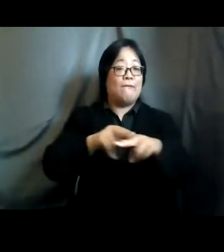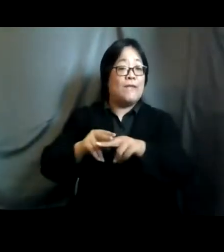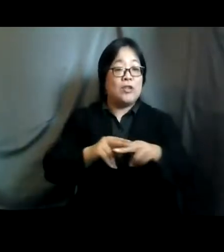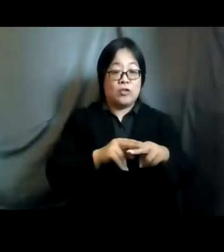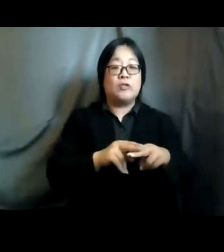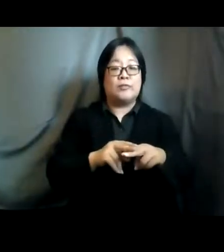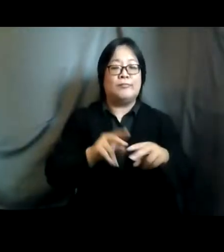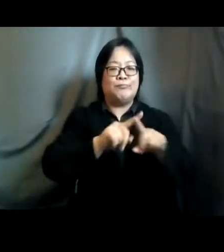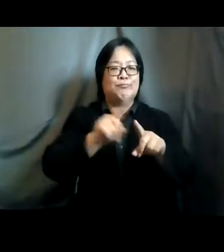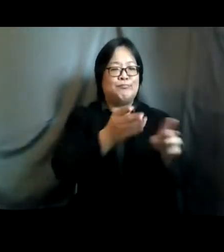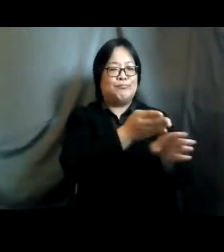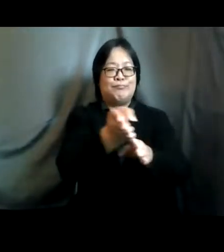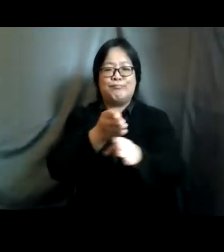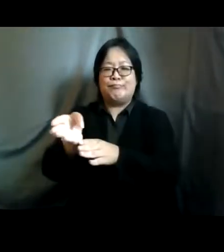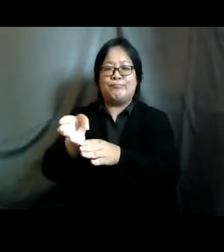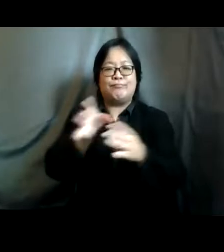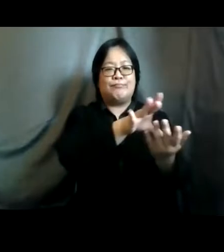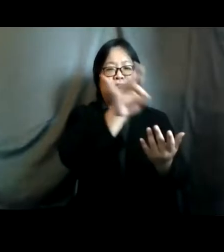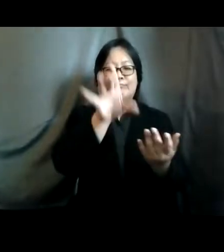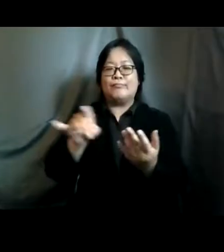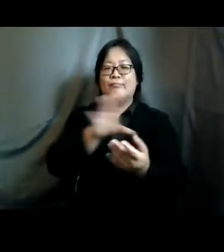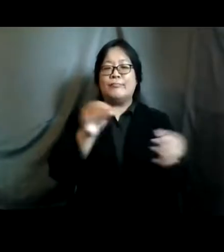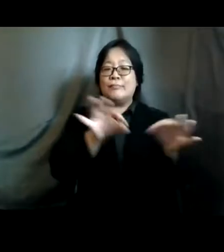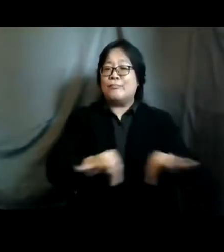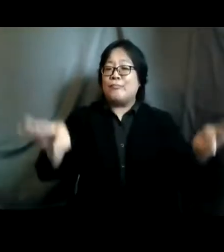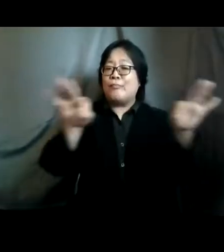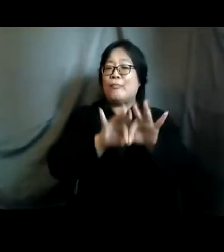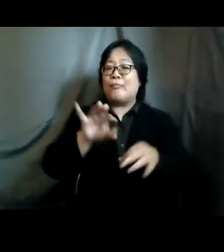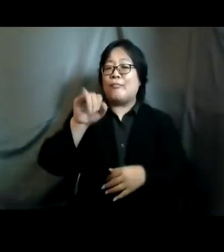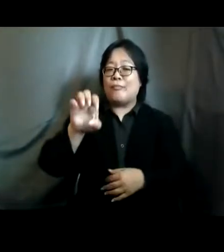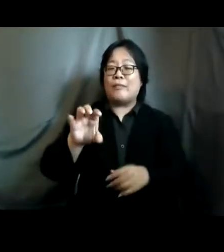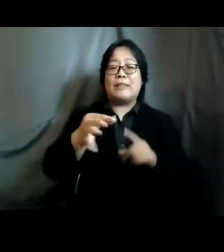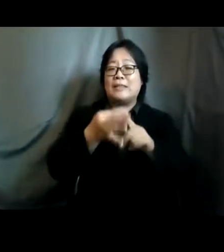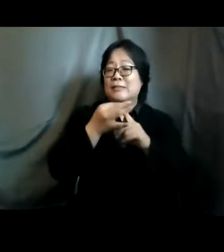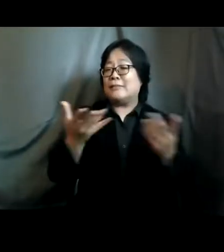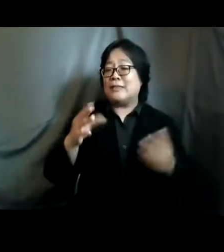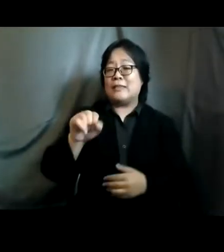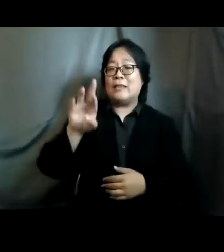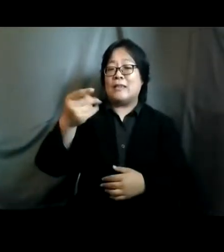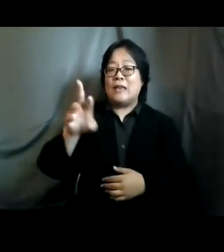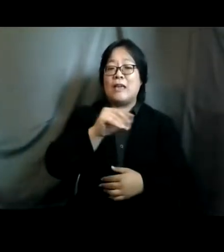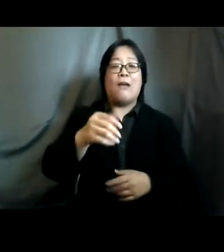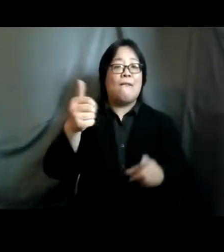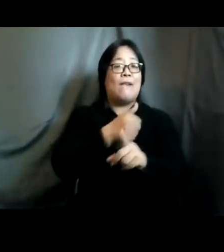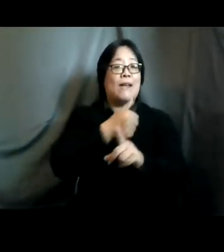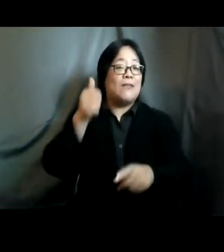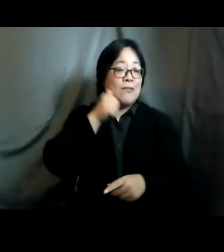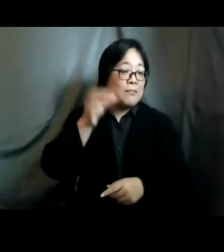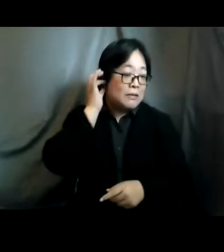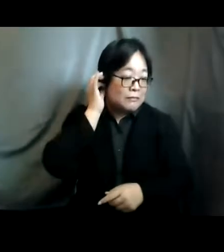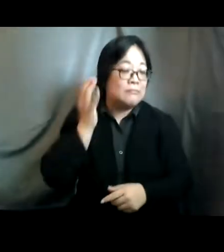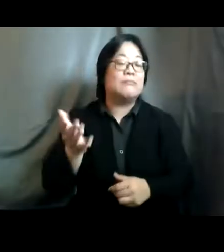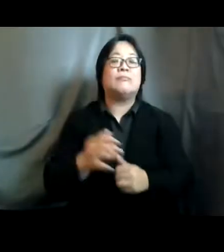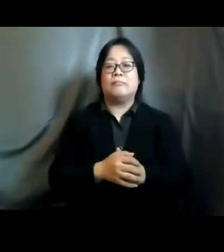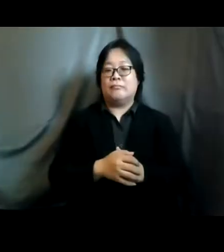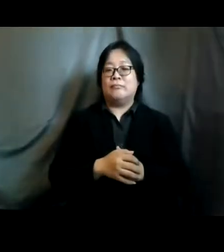sectors and the important issues such as ssr hr and violence against women and girls with brief